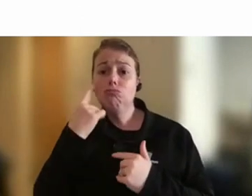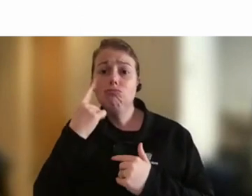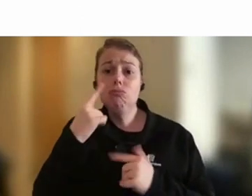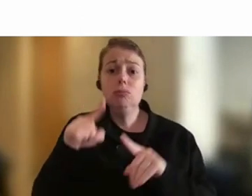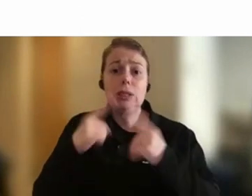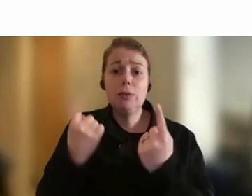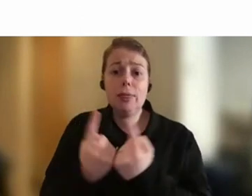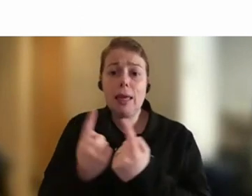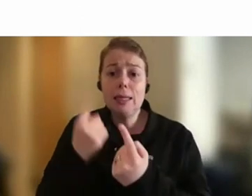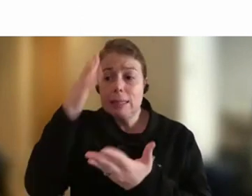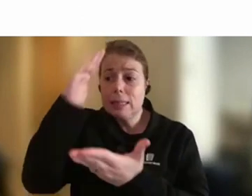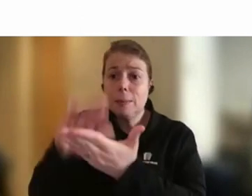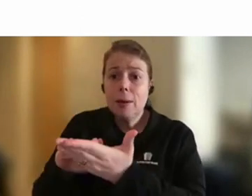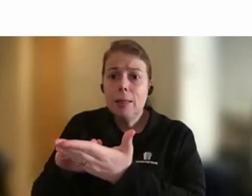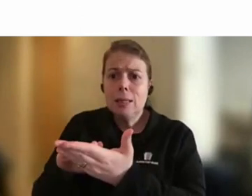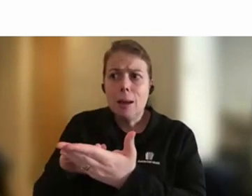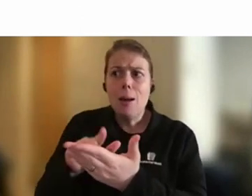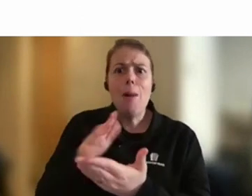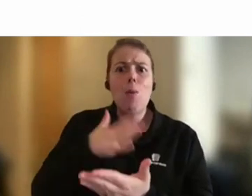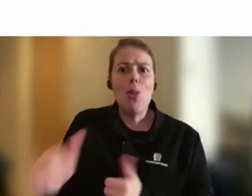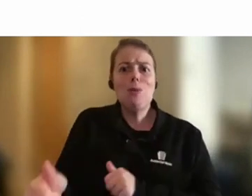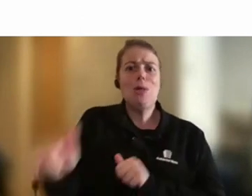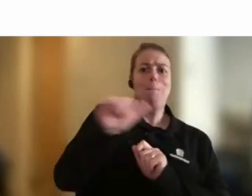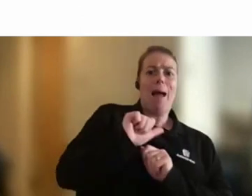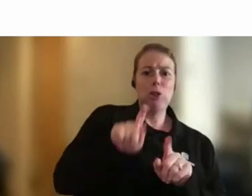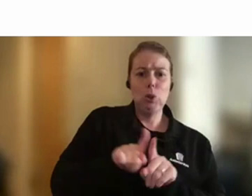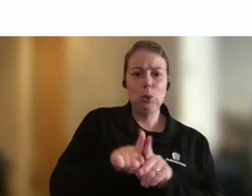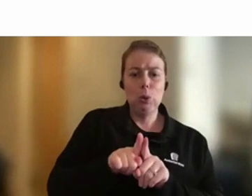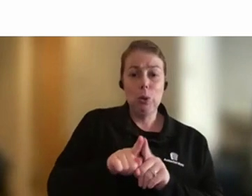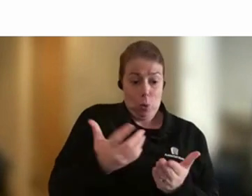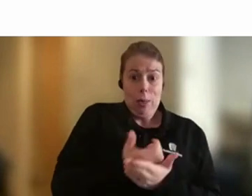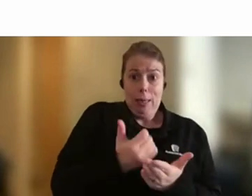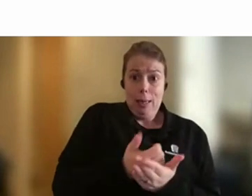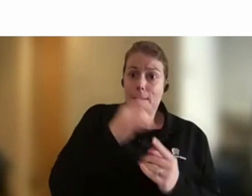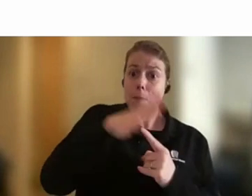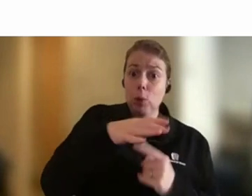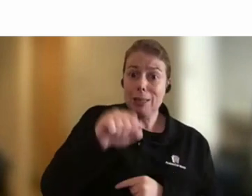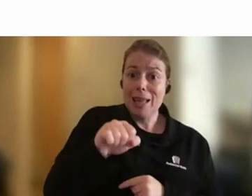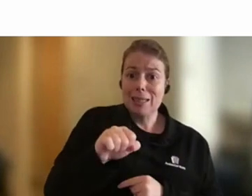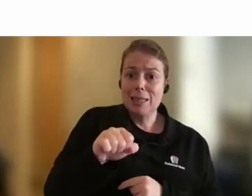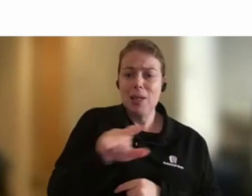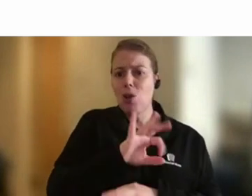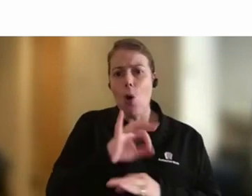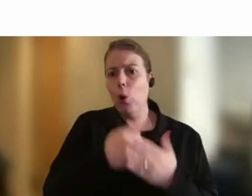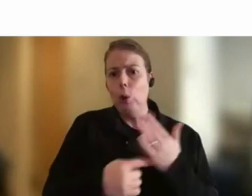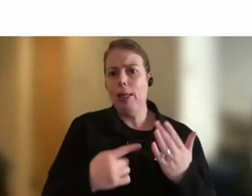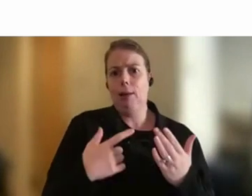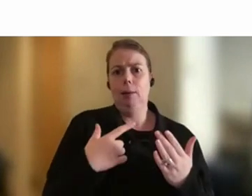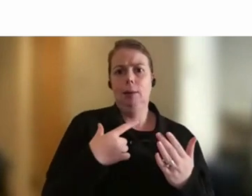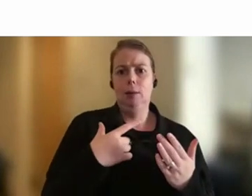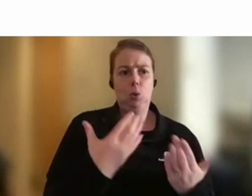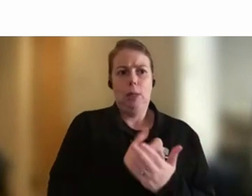I think retention is important, but not just for its own sake. We don't want people leaving because of bad